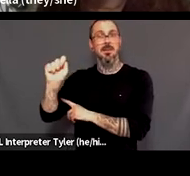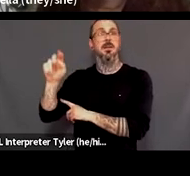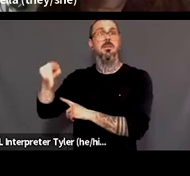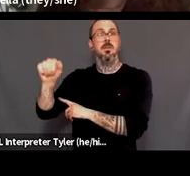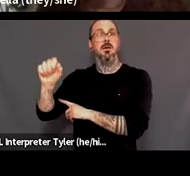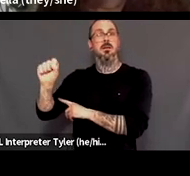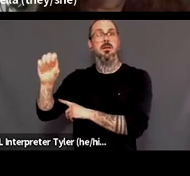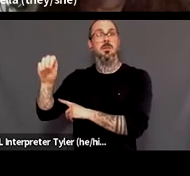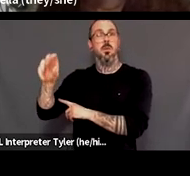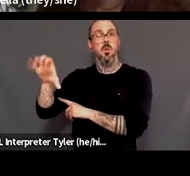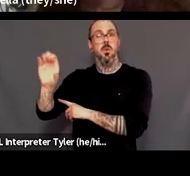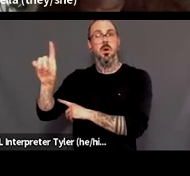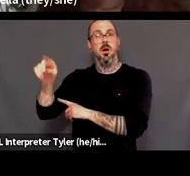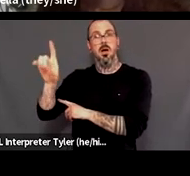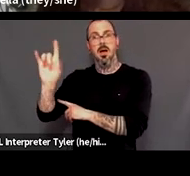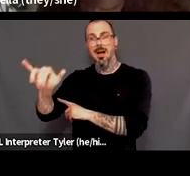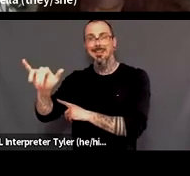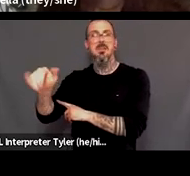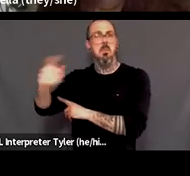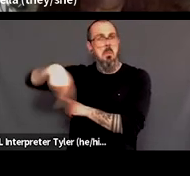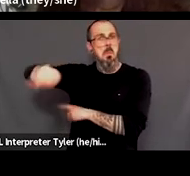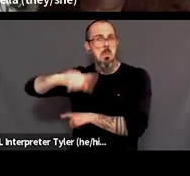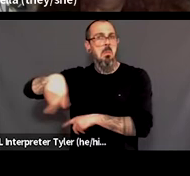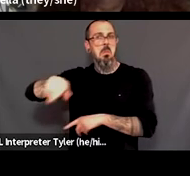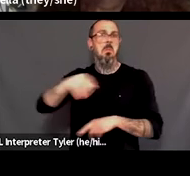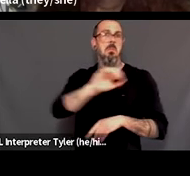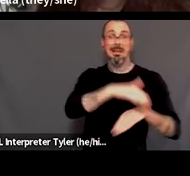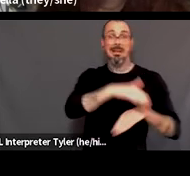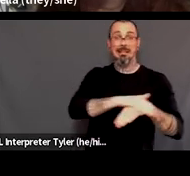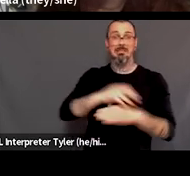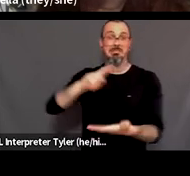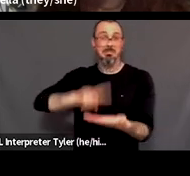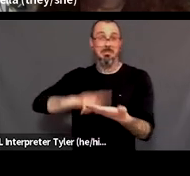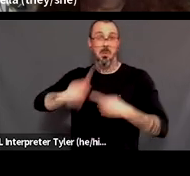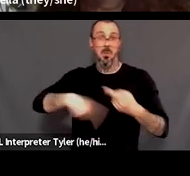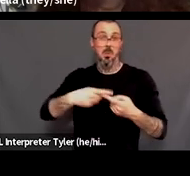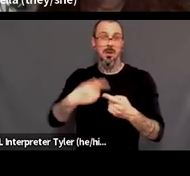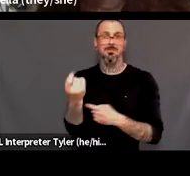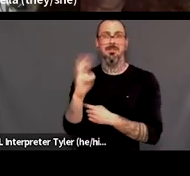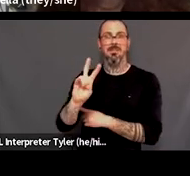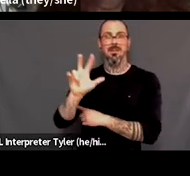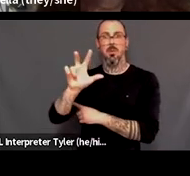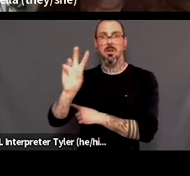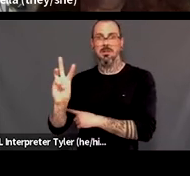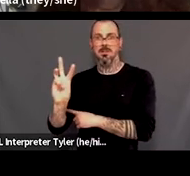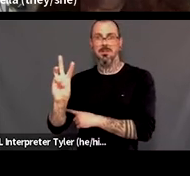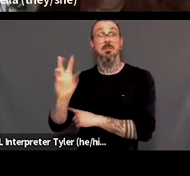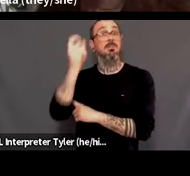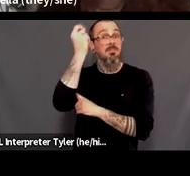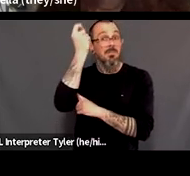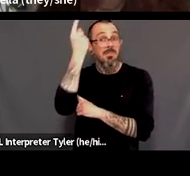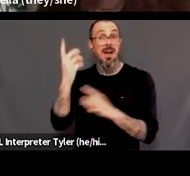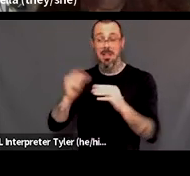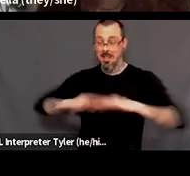sign first signed with the british crown in 1726 the treaties did not deal with the surrender of lands and resources